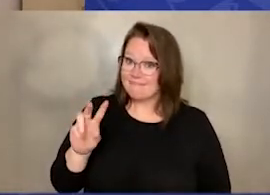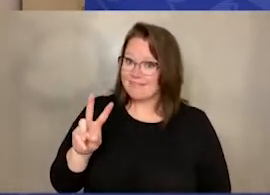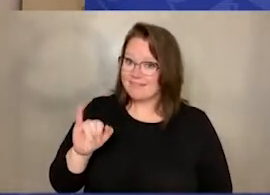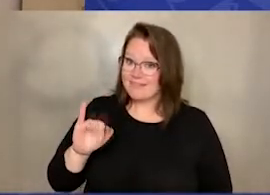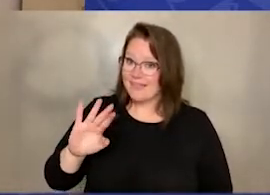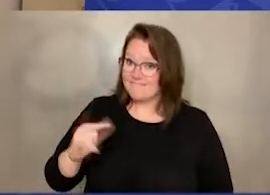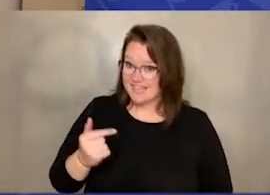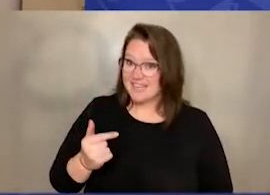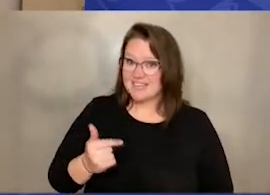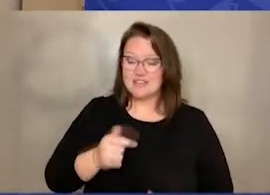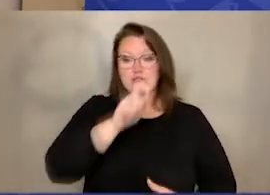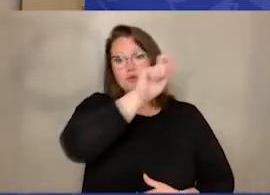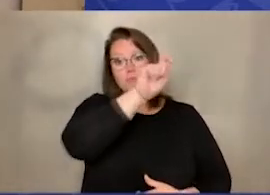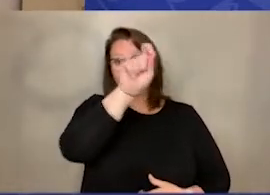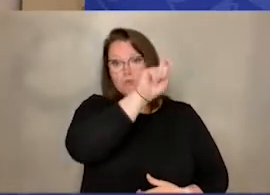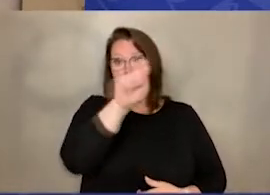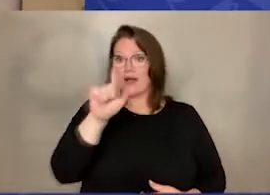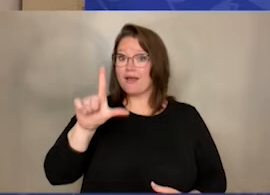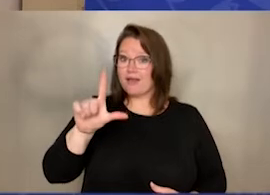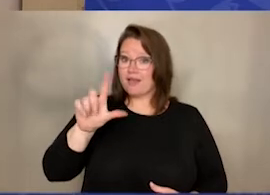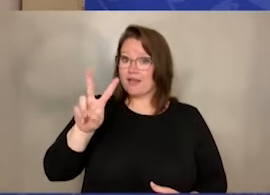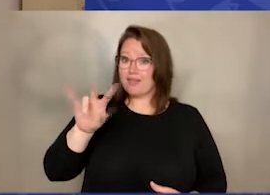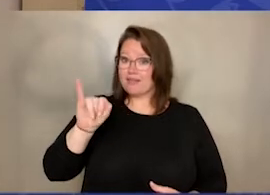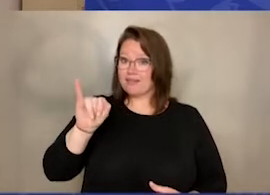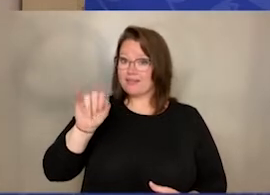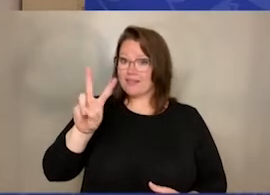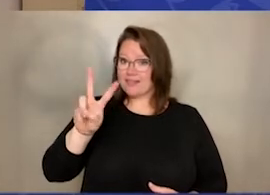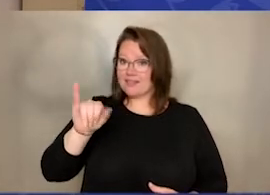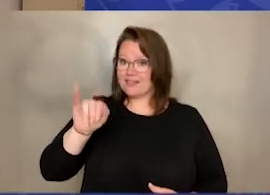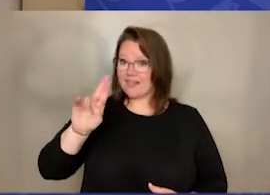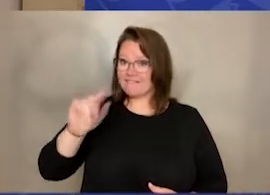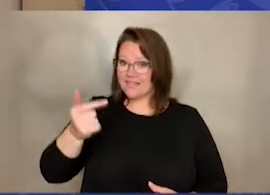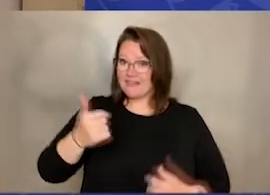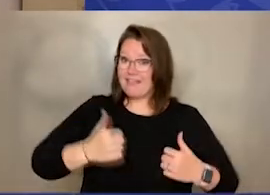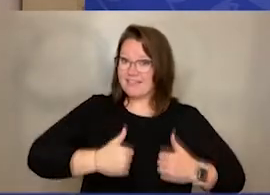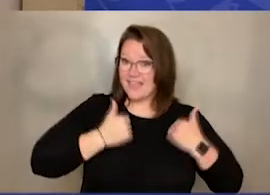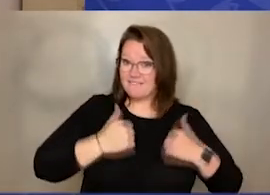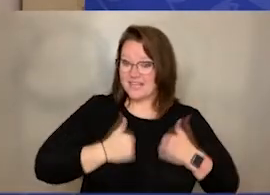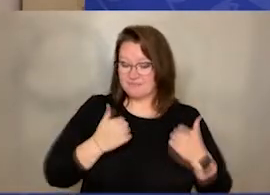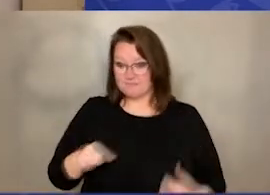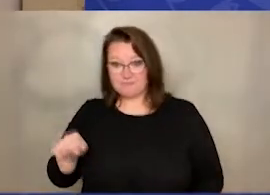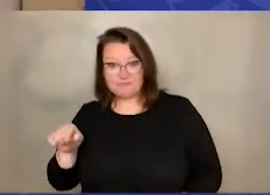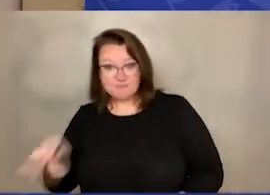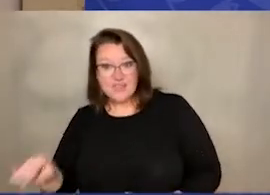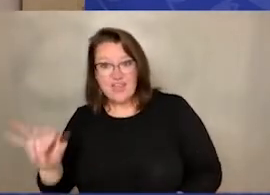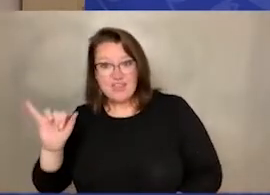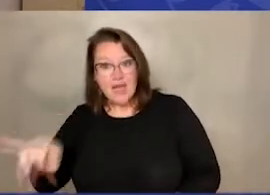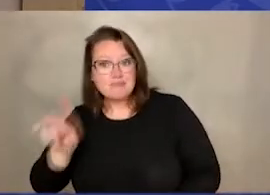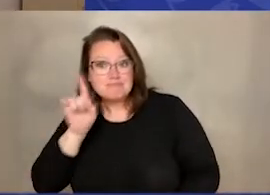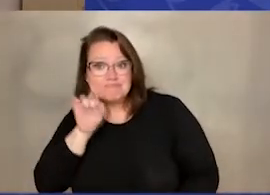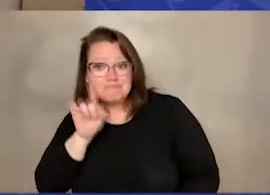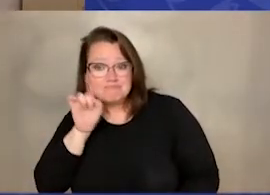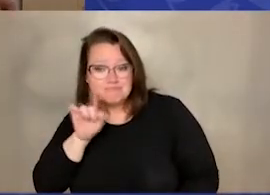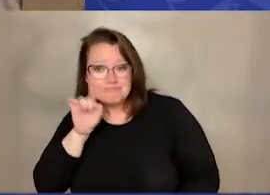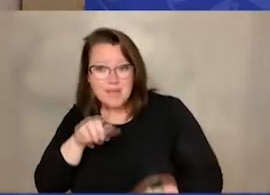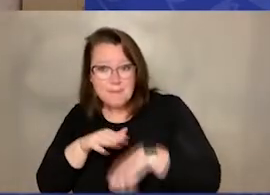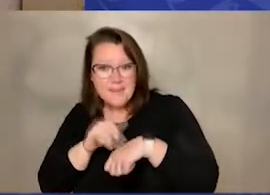under Lucy. The guinea pig, the stuffed guinea pig, is non-living.